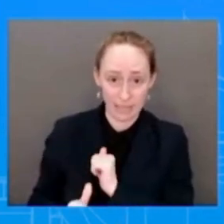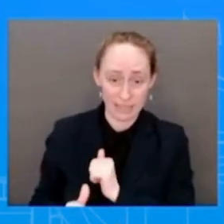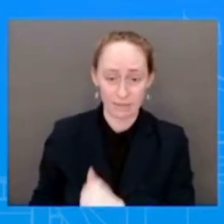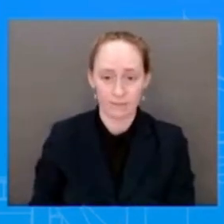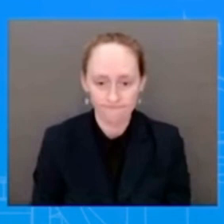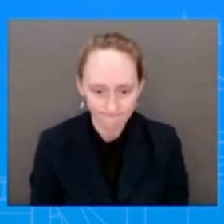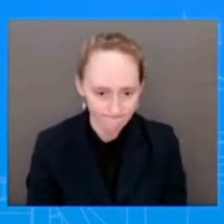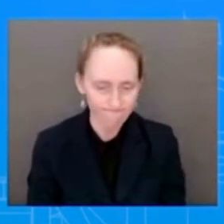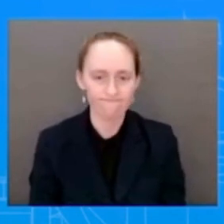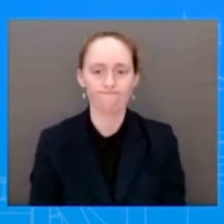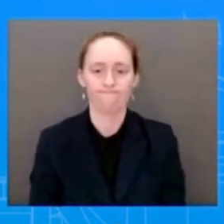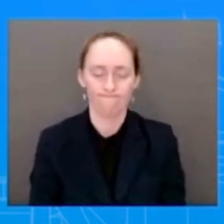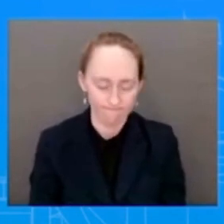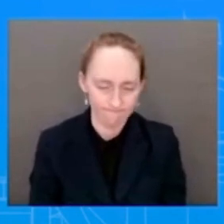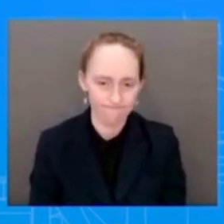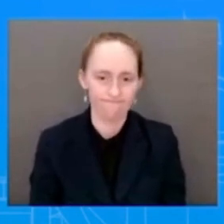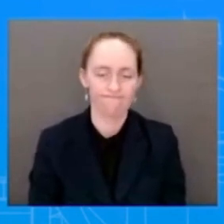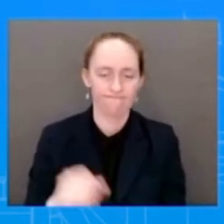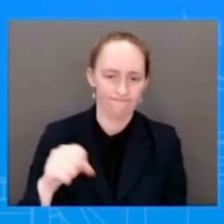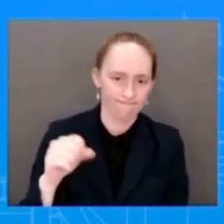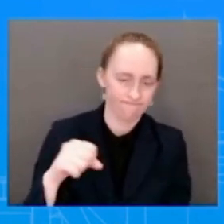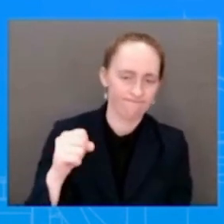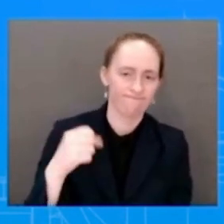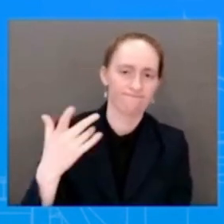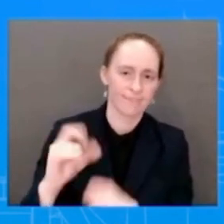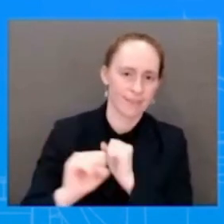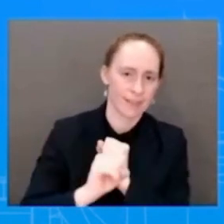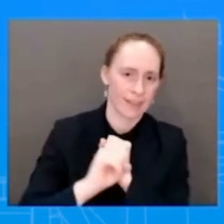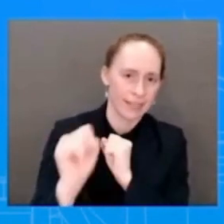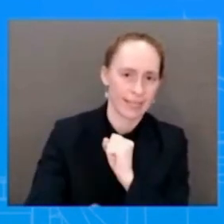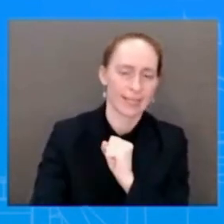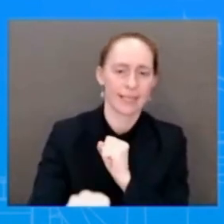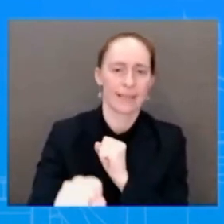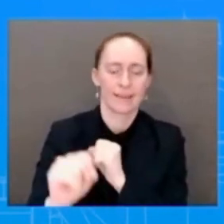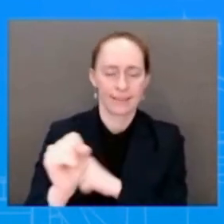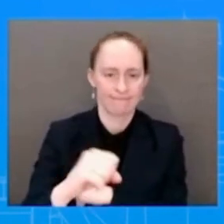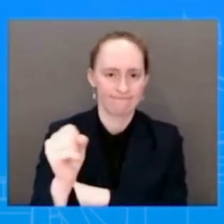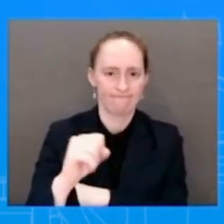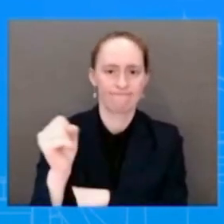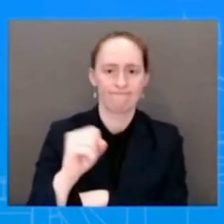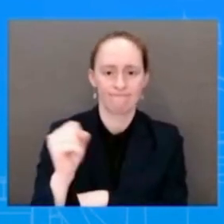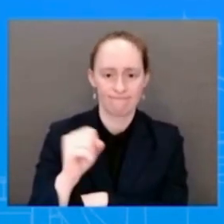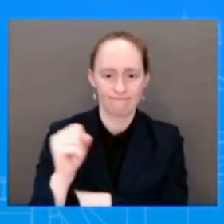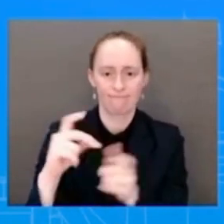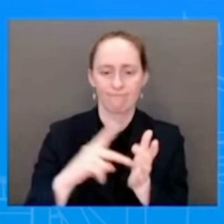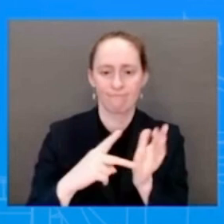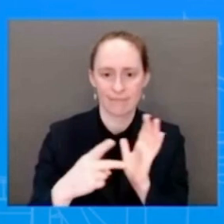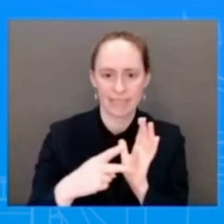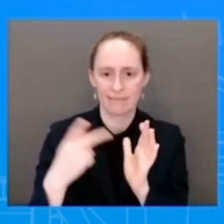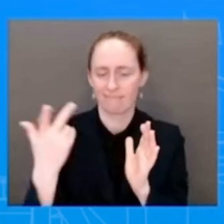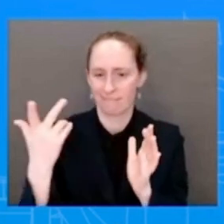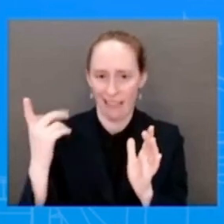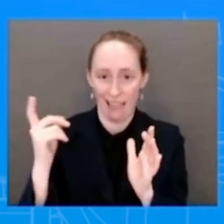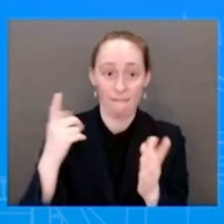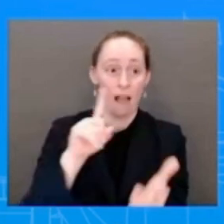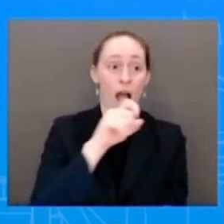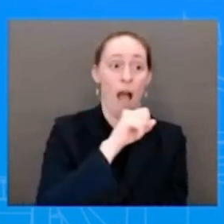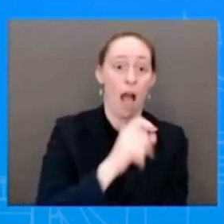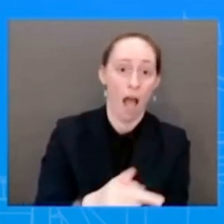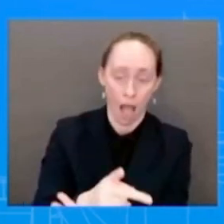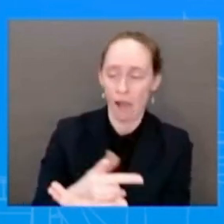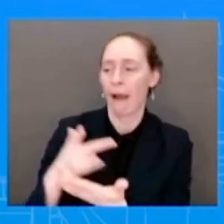which caused us to, you know, be a little bit later with the President's budget. So that did, there's definitely a